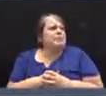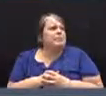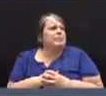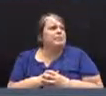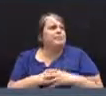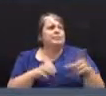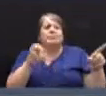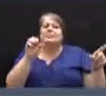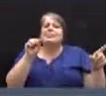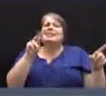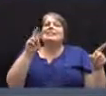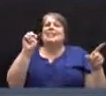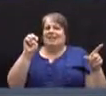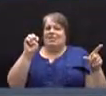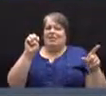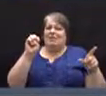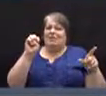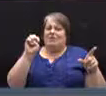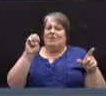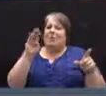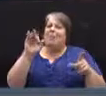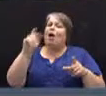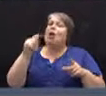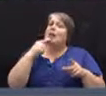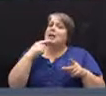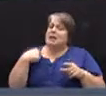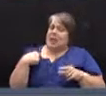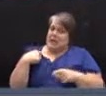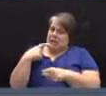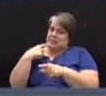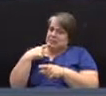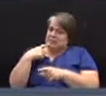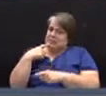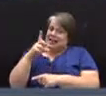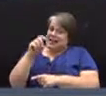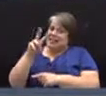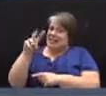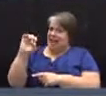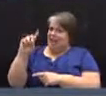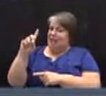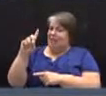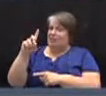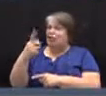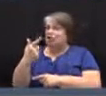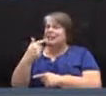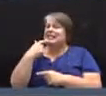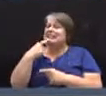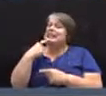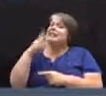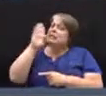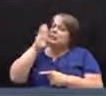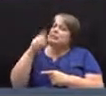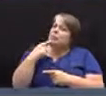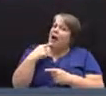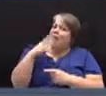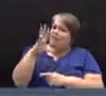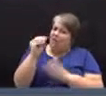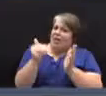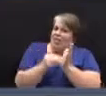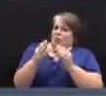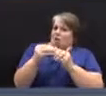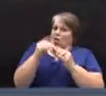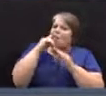Steve Barrett. As Chairman Gartenstein had indicated, there is $50,000 still for sidewalk